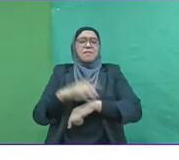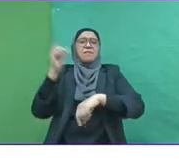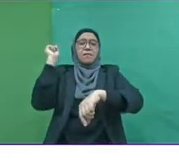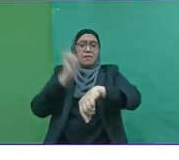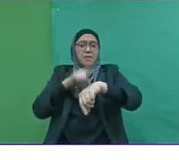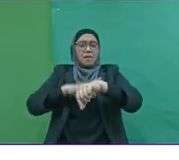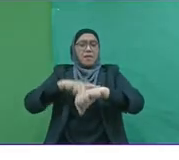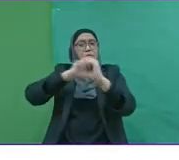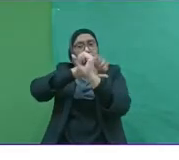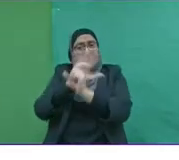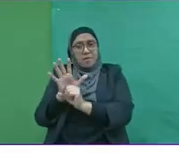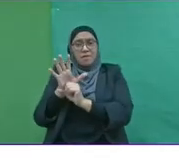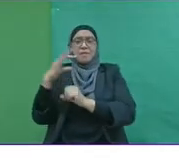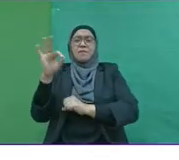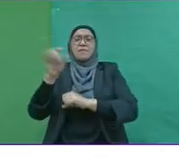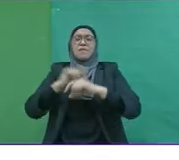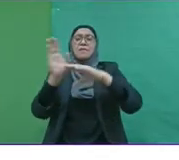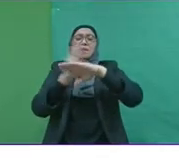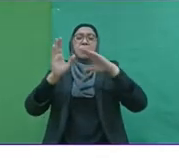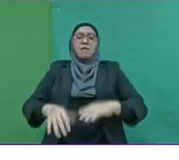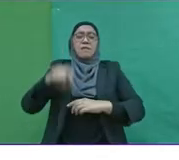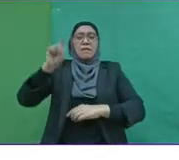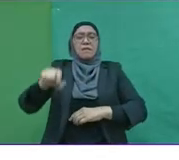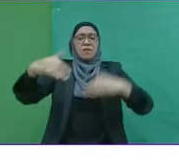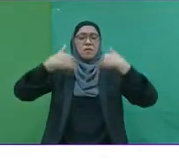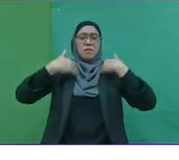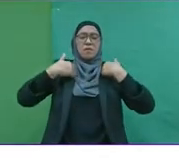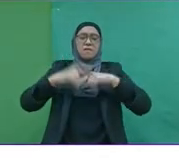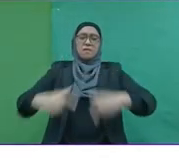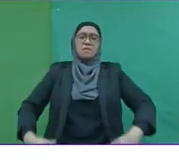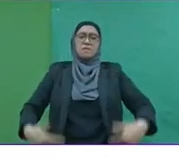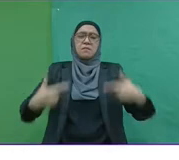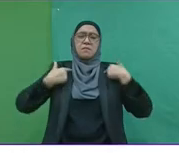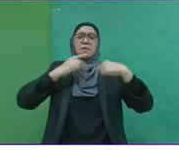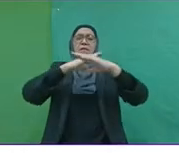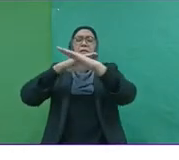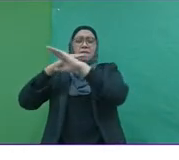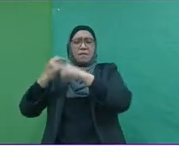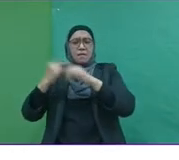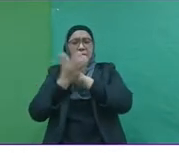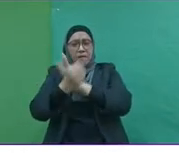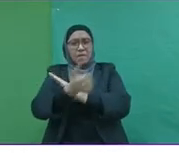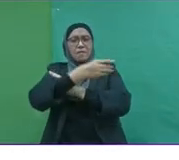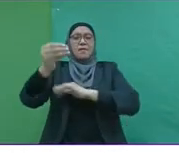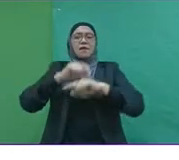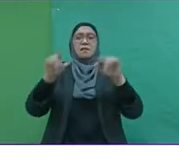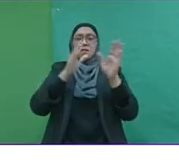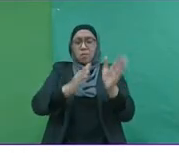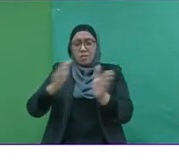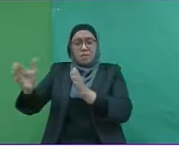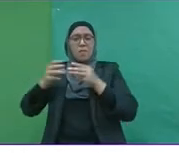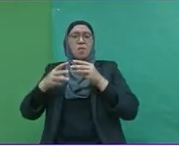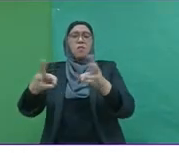During this pandemic, entrepreneurs need to have survival skills and survival strategies.